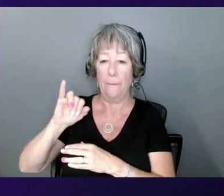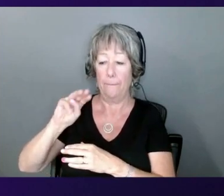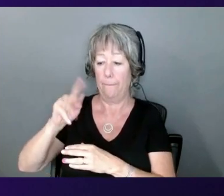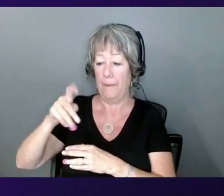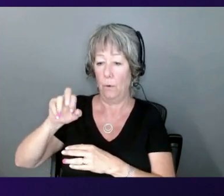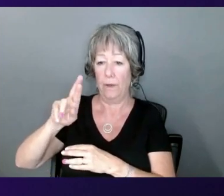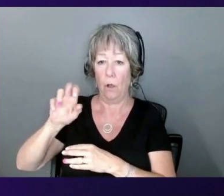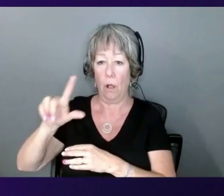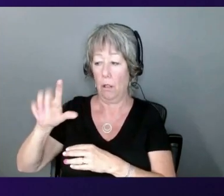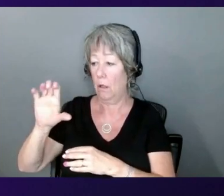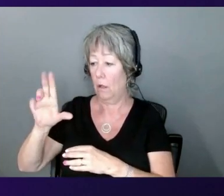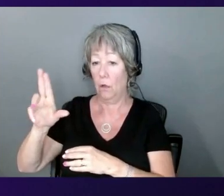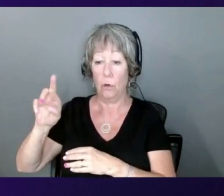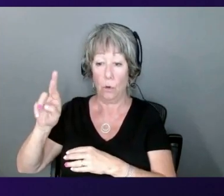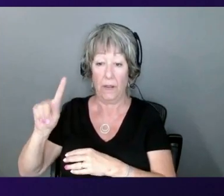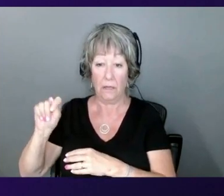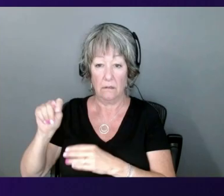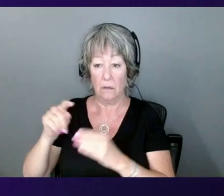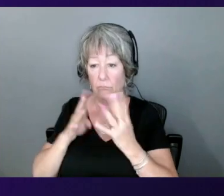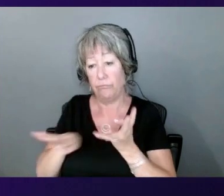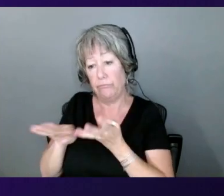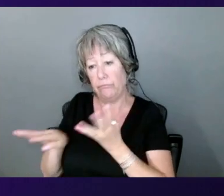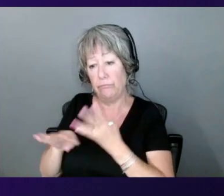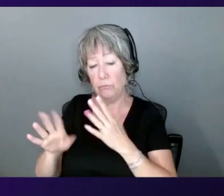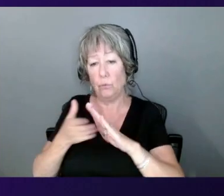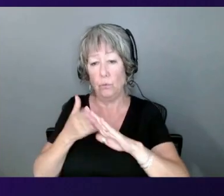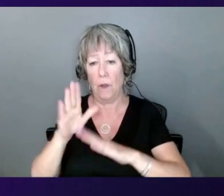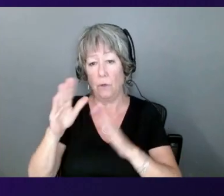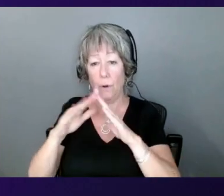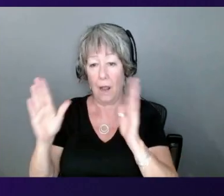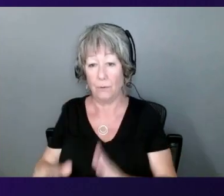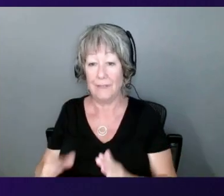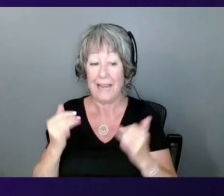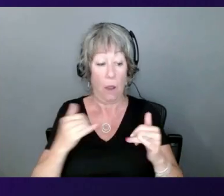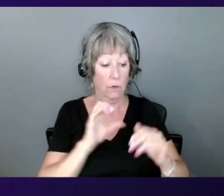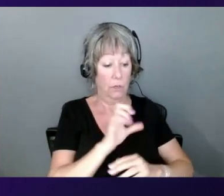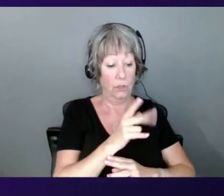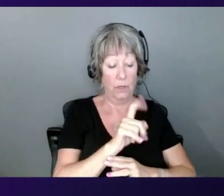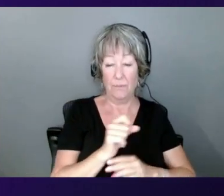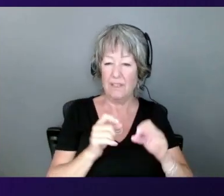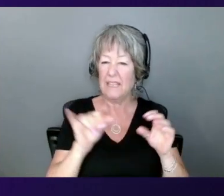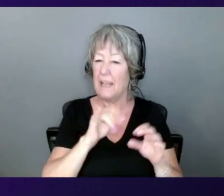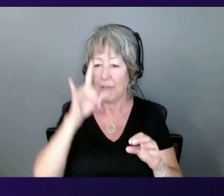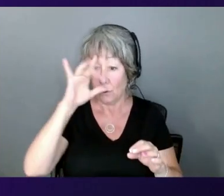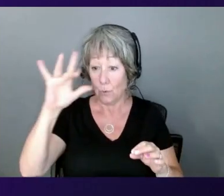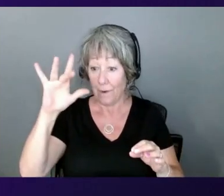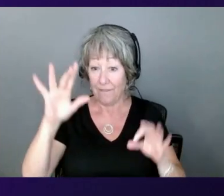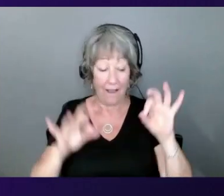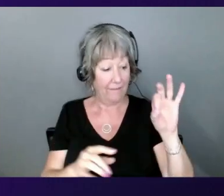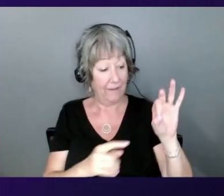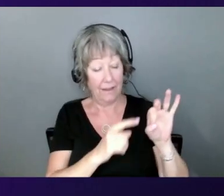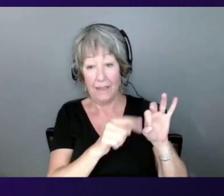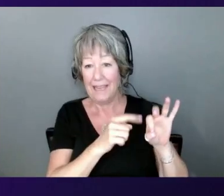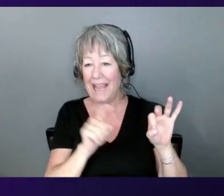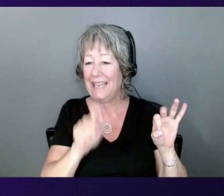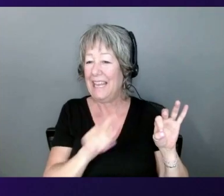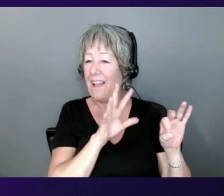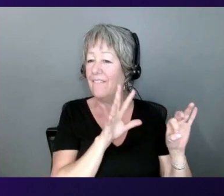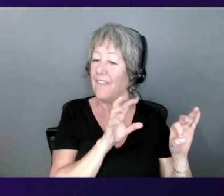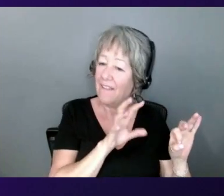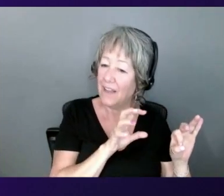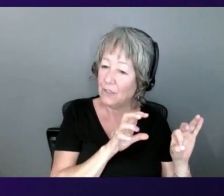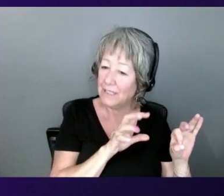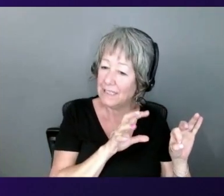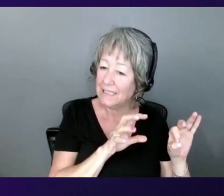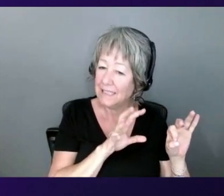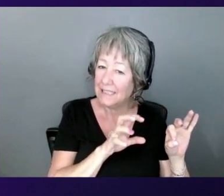While the chips we build today, the size of a quarter, they actually need 500 ampere. So imagine they need